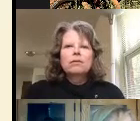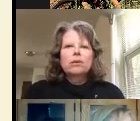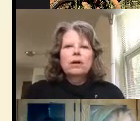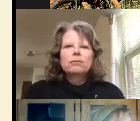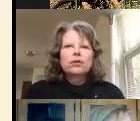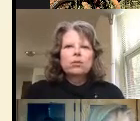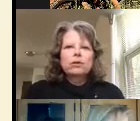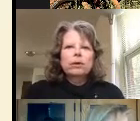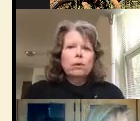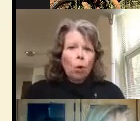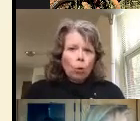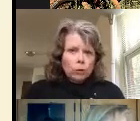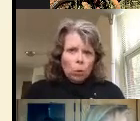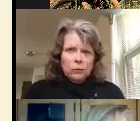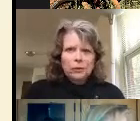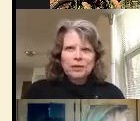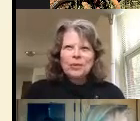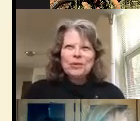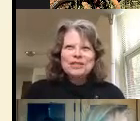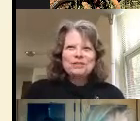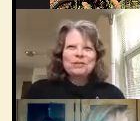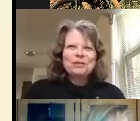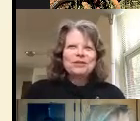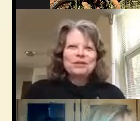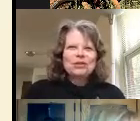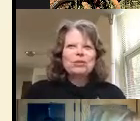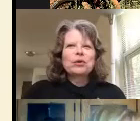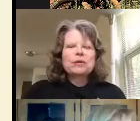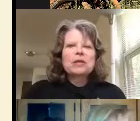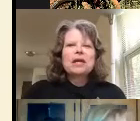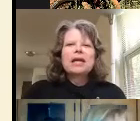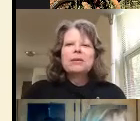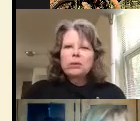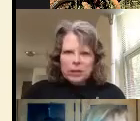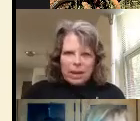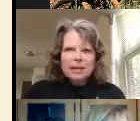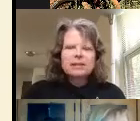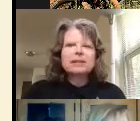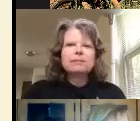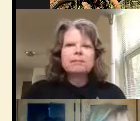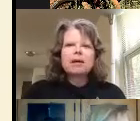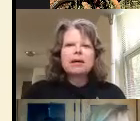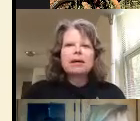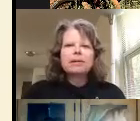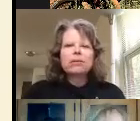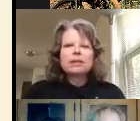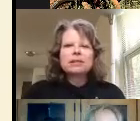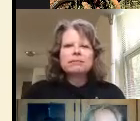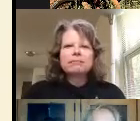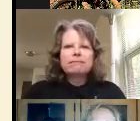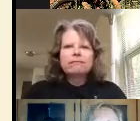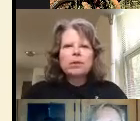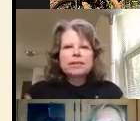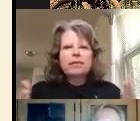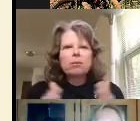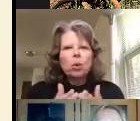so i'm sure you're wondering or i hope you're wondering what we did for these consumers and we will get back to them um but i wanted to